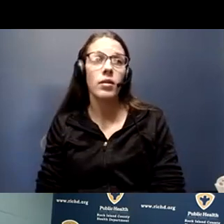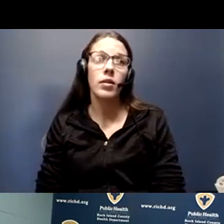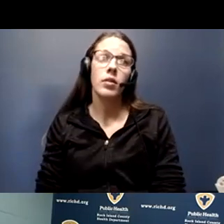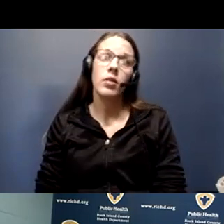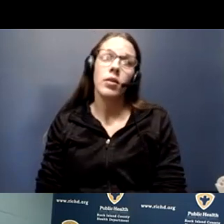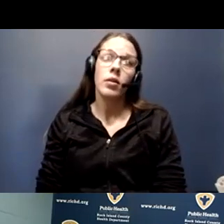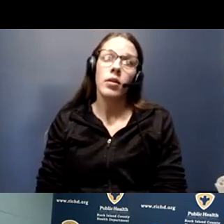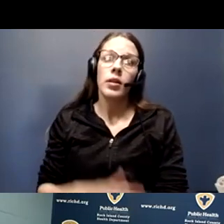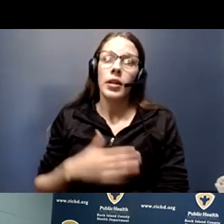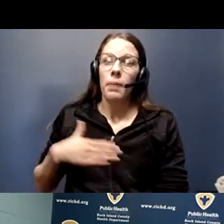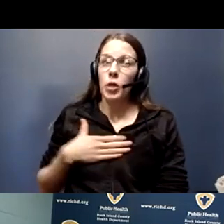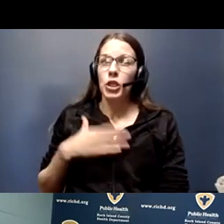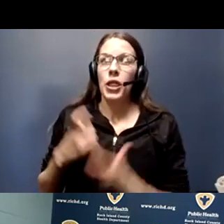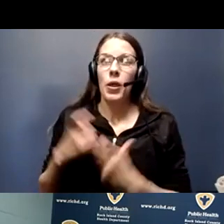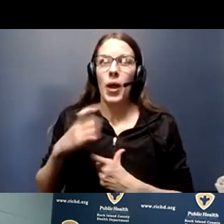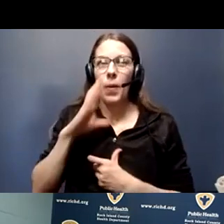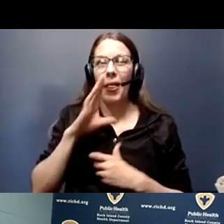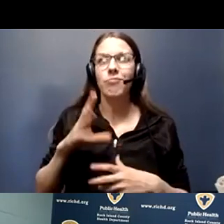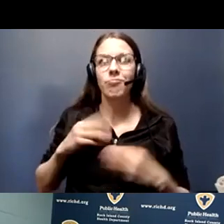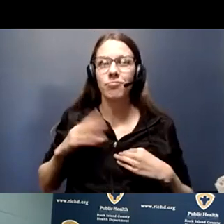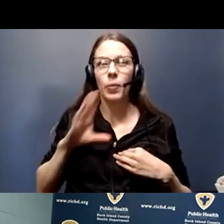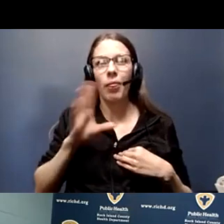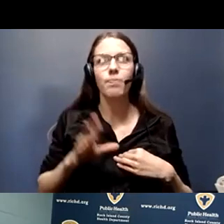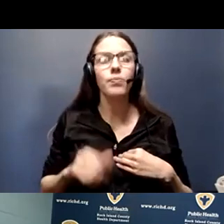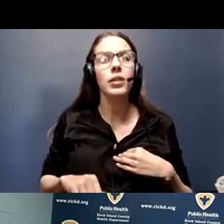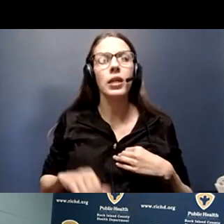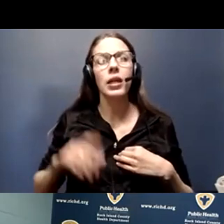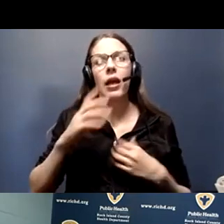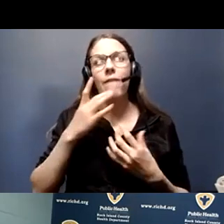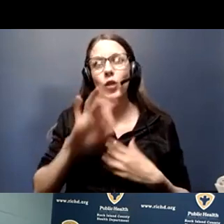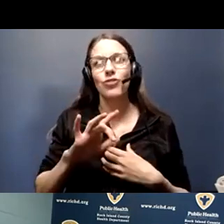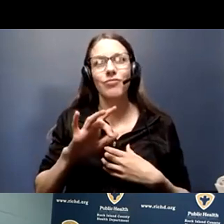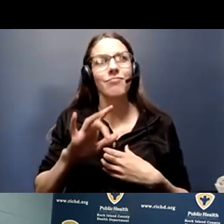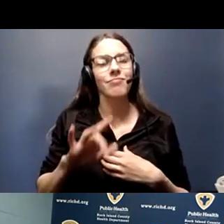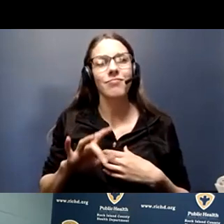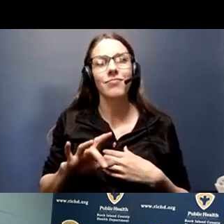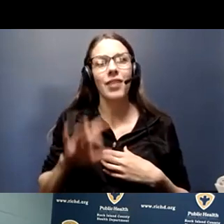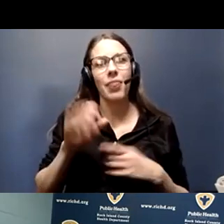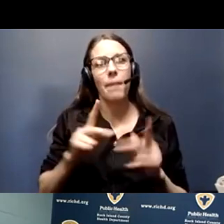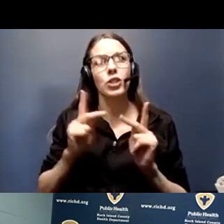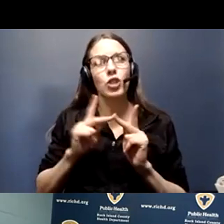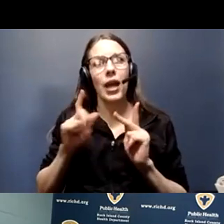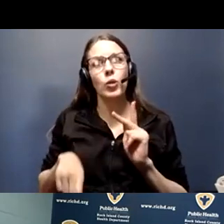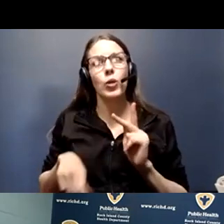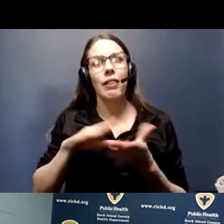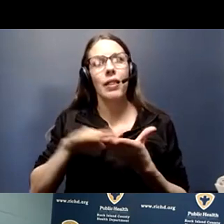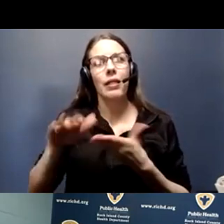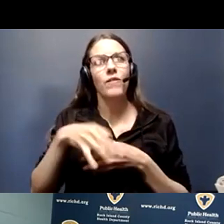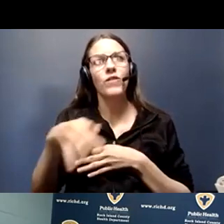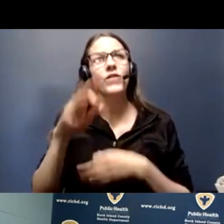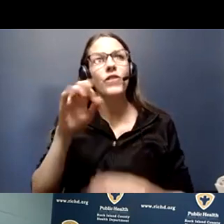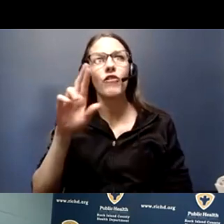I appreciate the question, and I'll take it. You know, unfortunately, we did find ourselves in a position where we had to have a furlough.